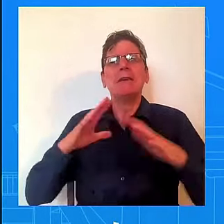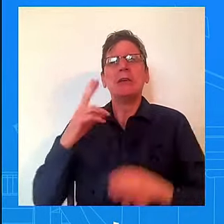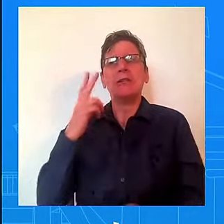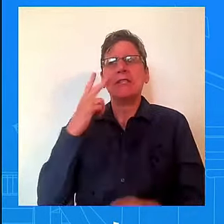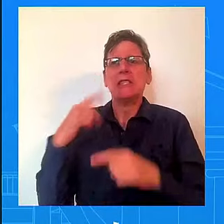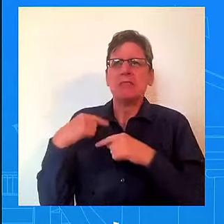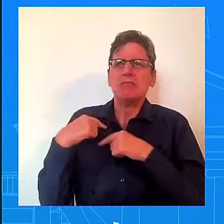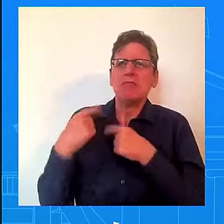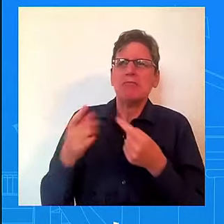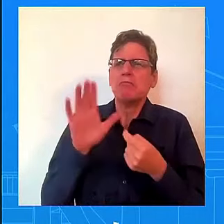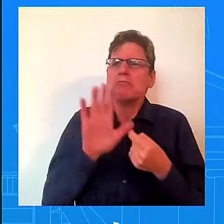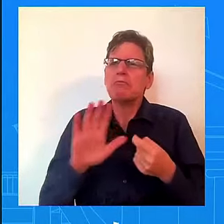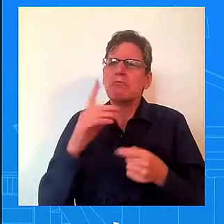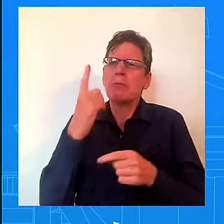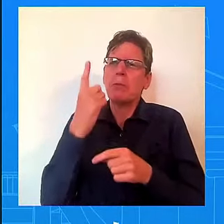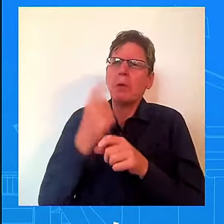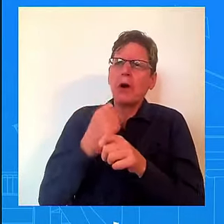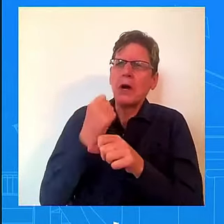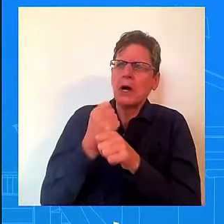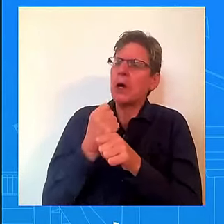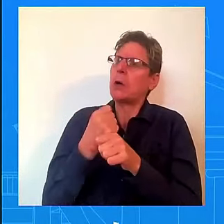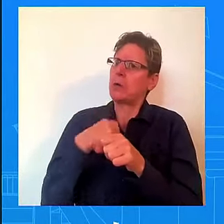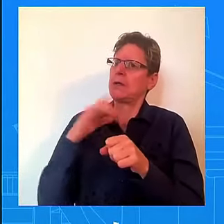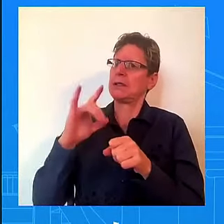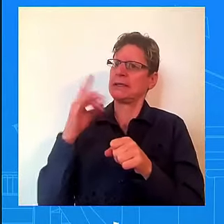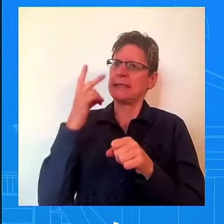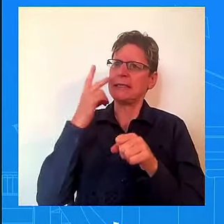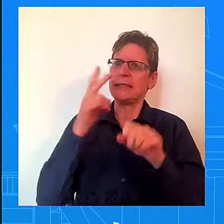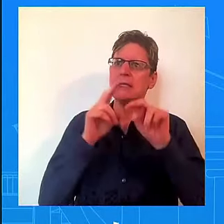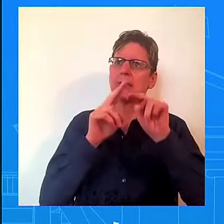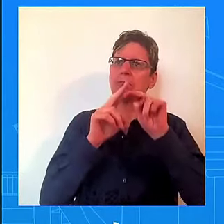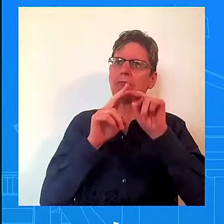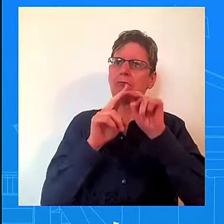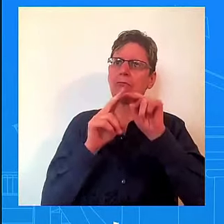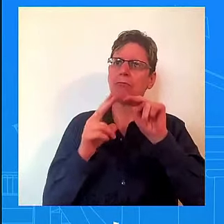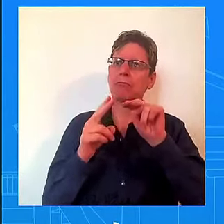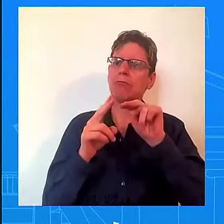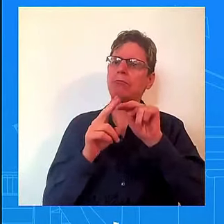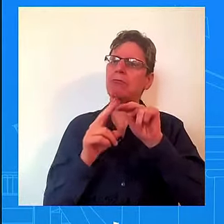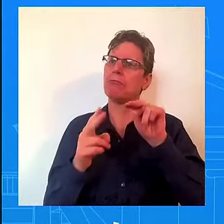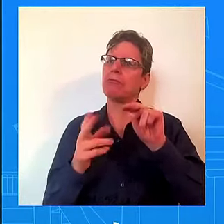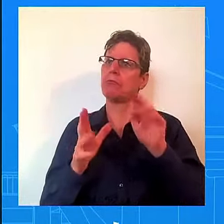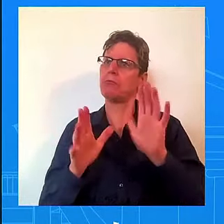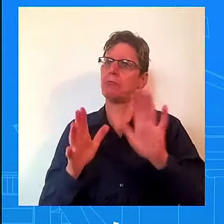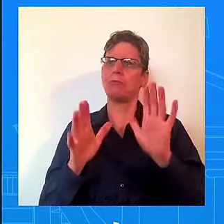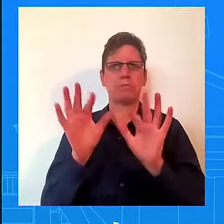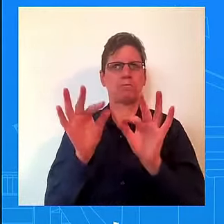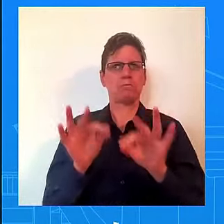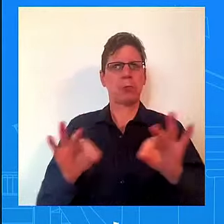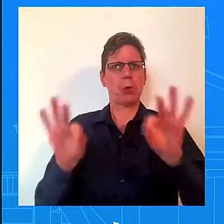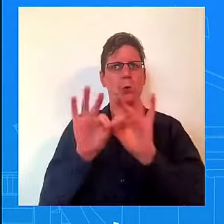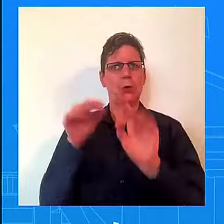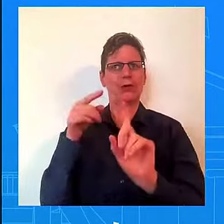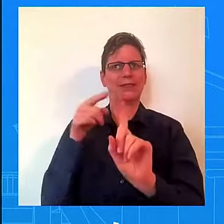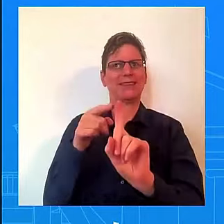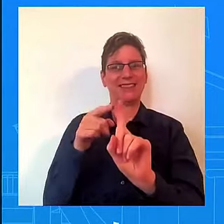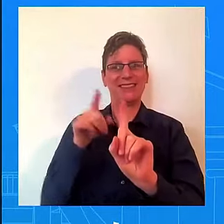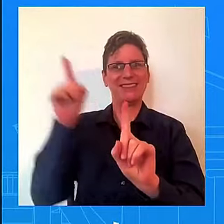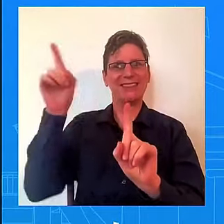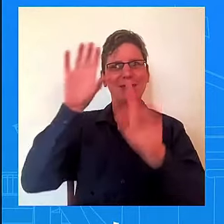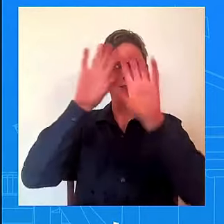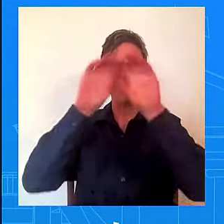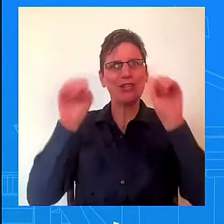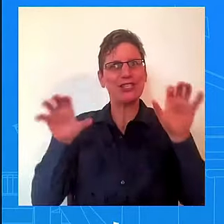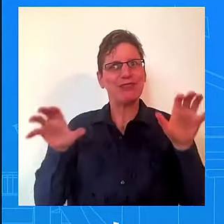important. And a lot of that is the work that's been done from this administration. The President has called out companies, right, who we know